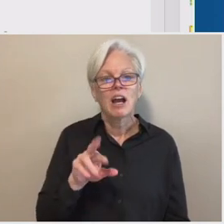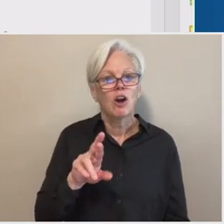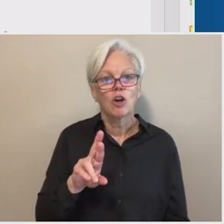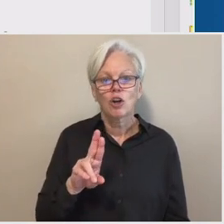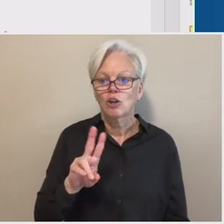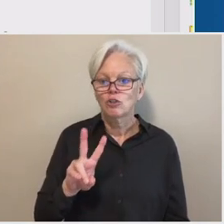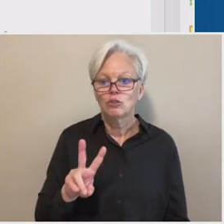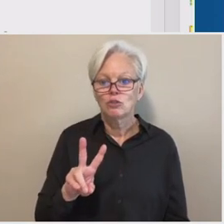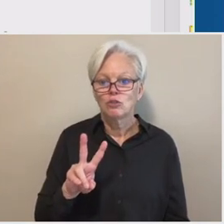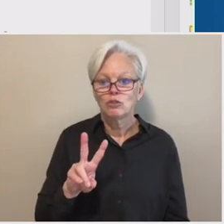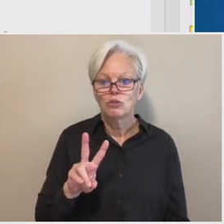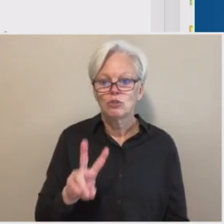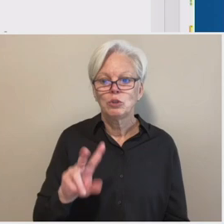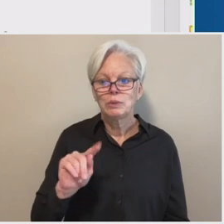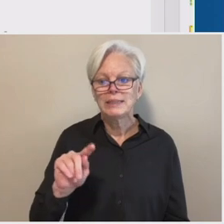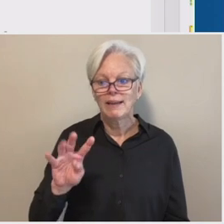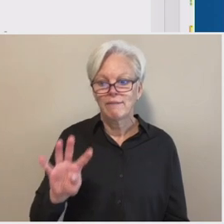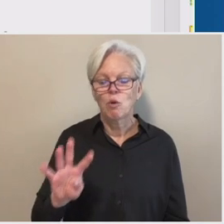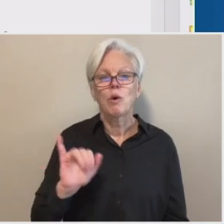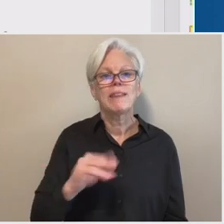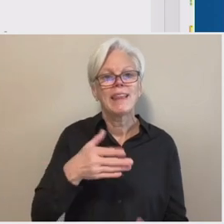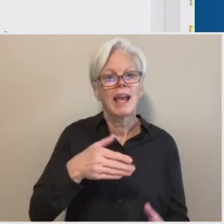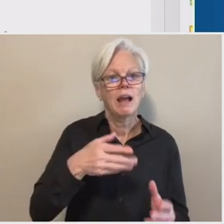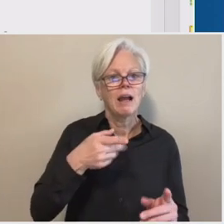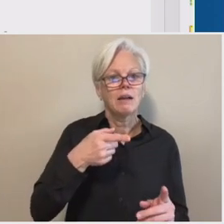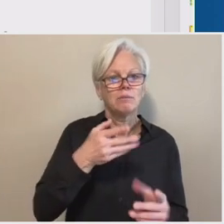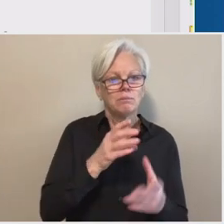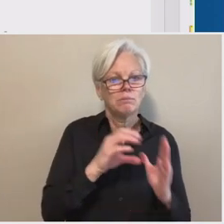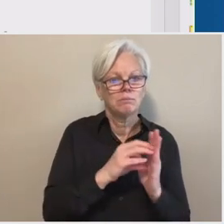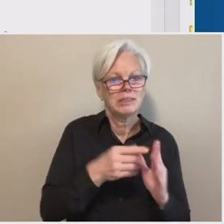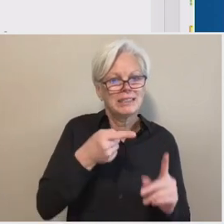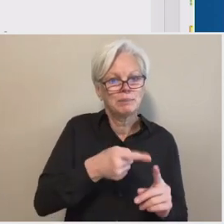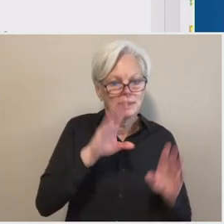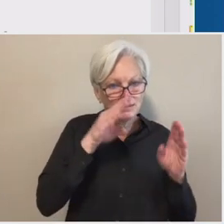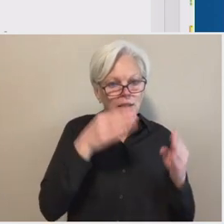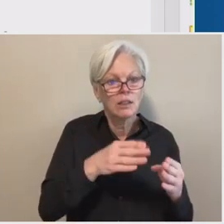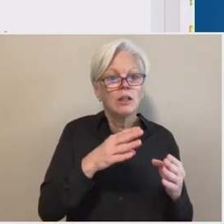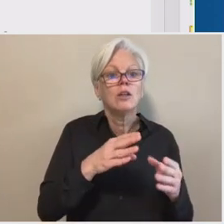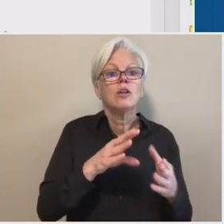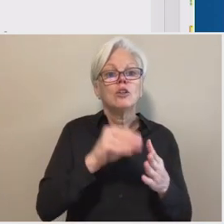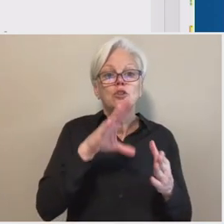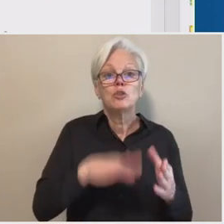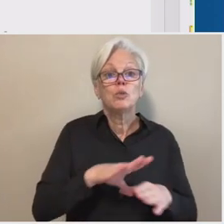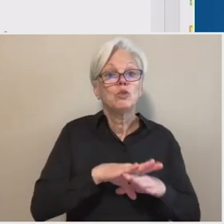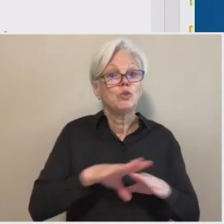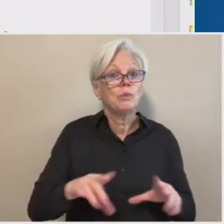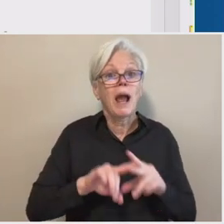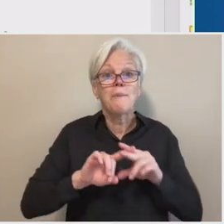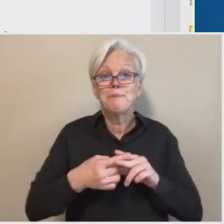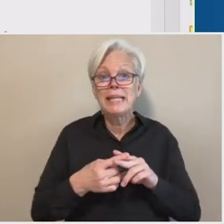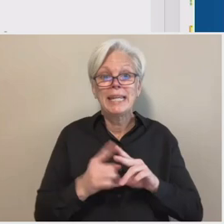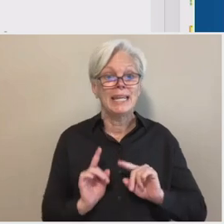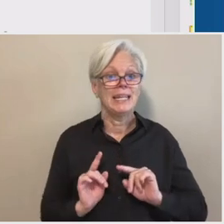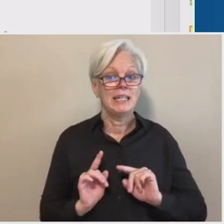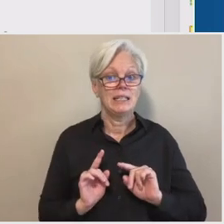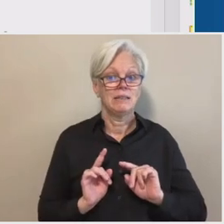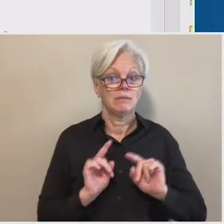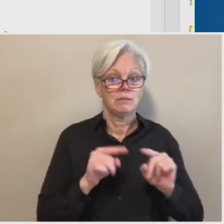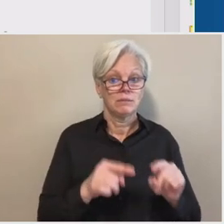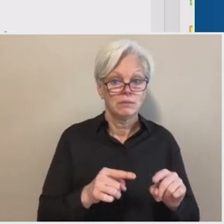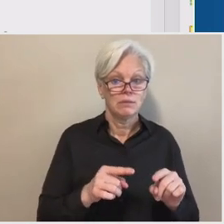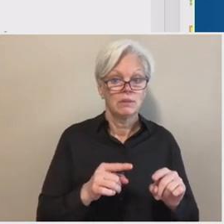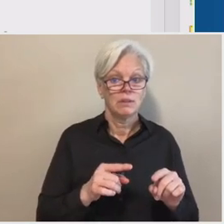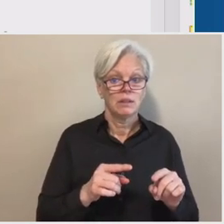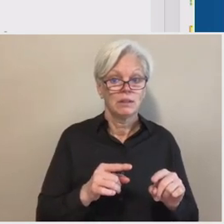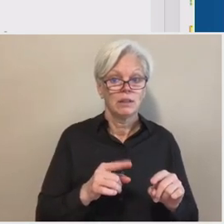section is specifically focused on cases where students do not begin attendance, uh, in, uh, what we call a